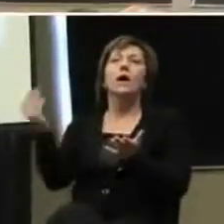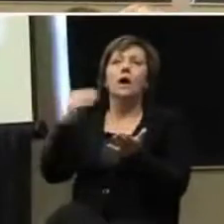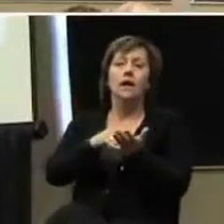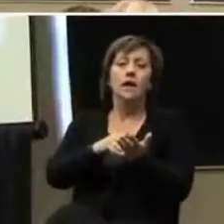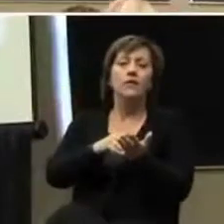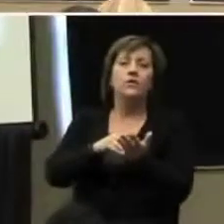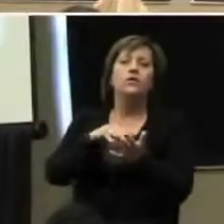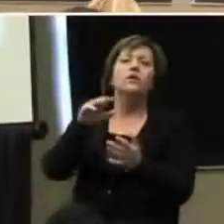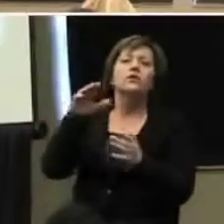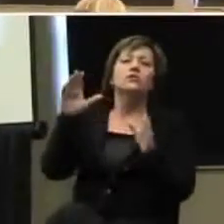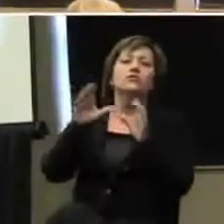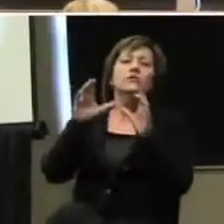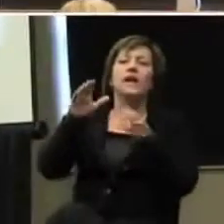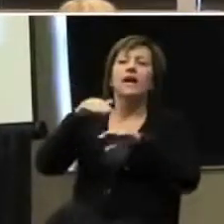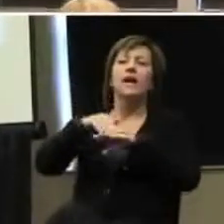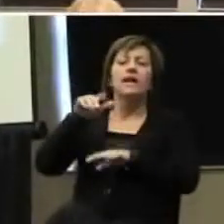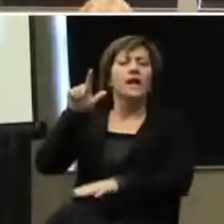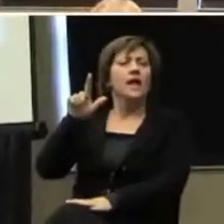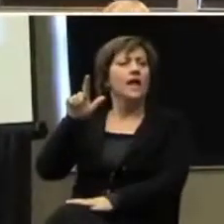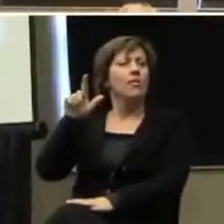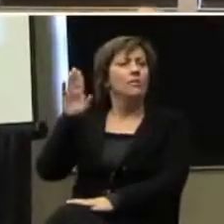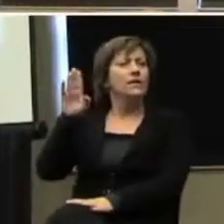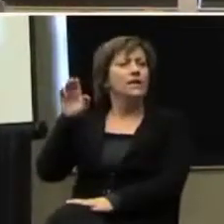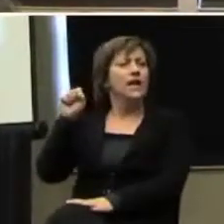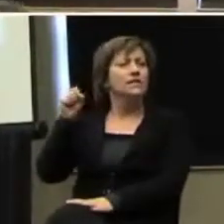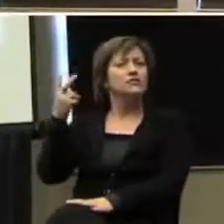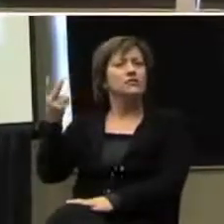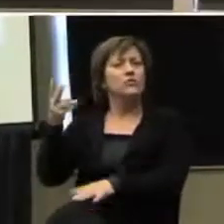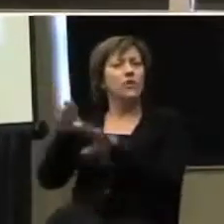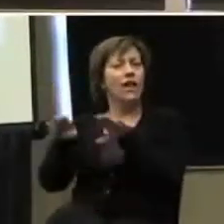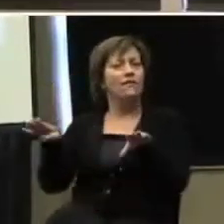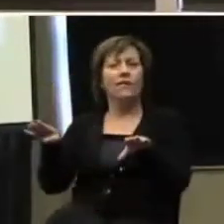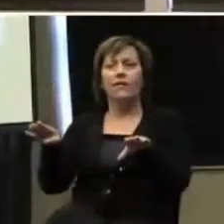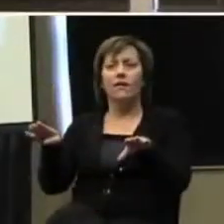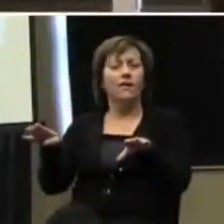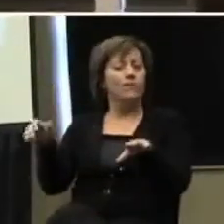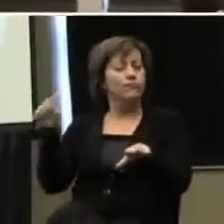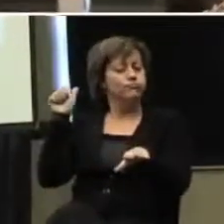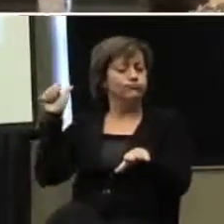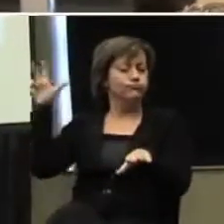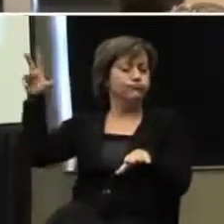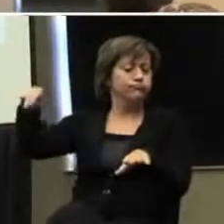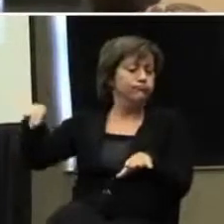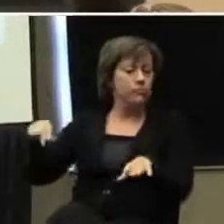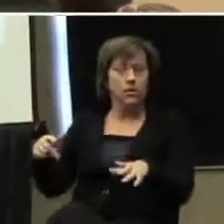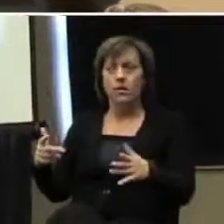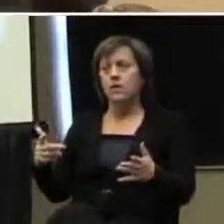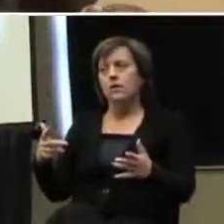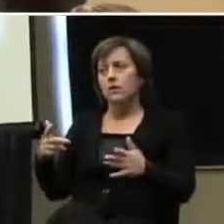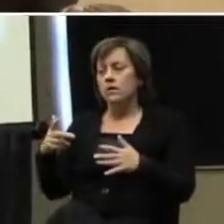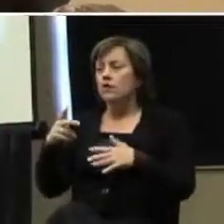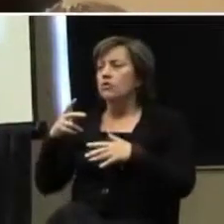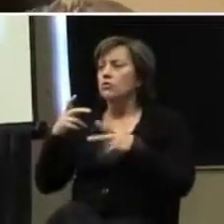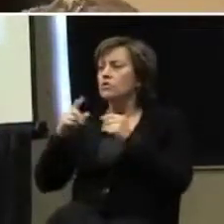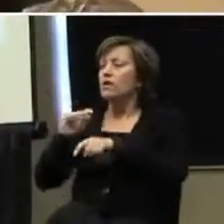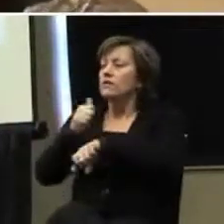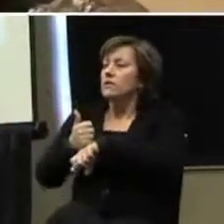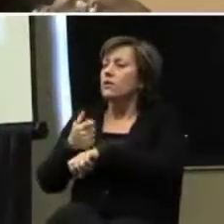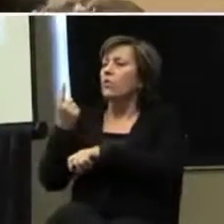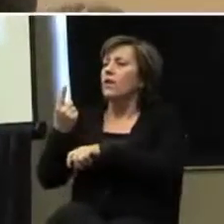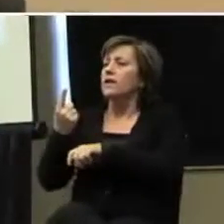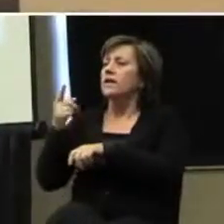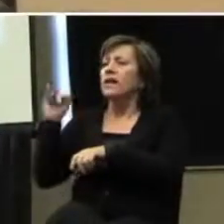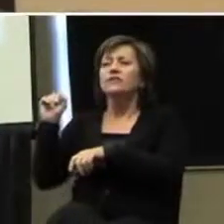We do have advanced courses at ISU. We were in the process of doing a certificate. However, the state